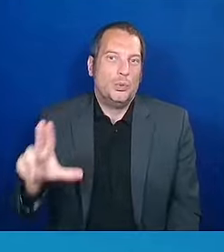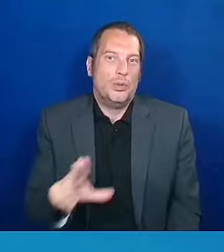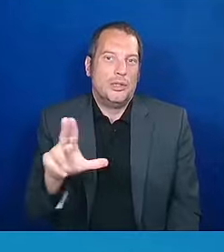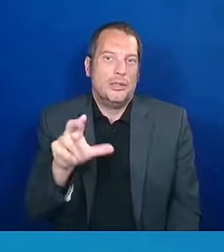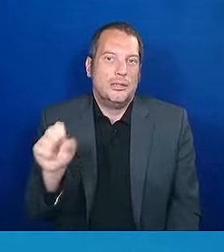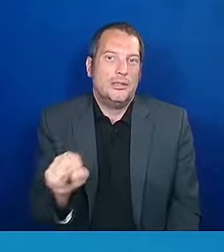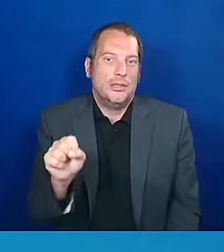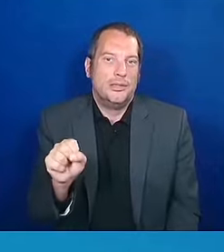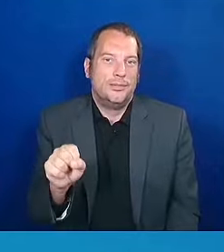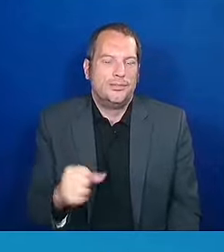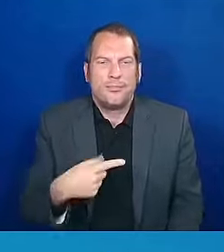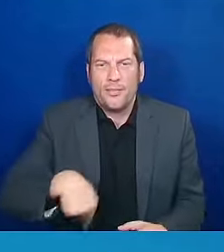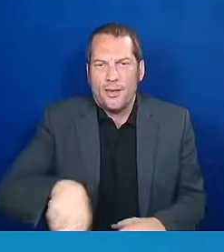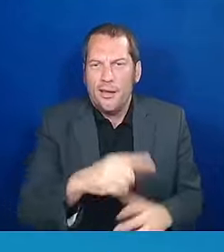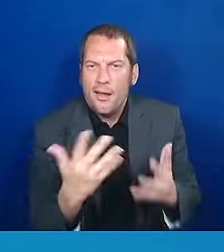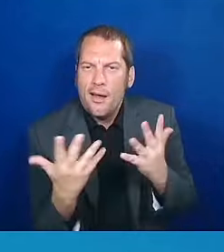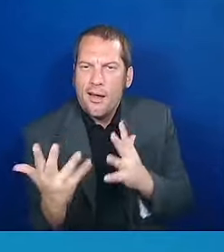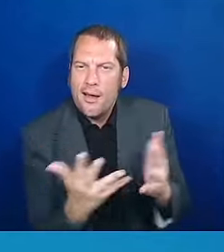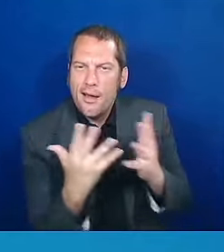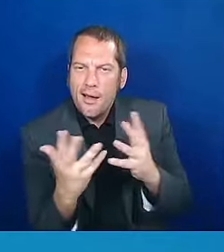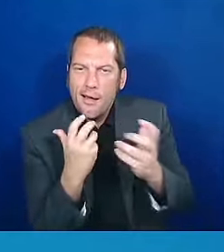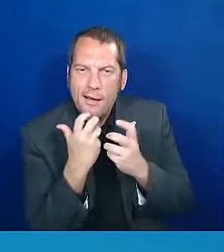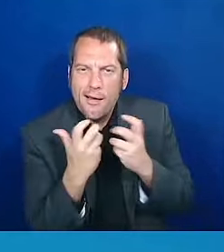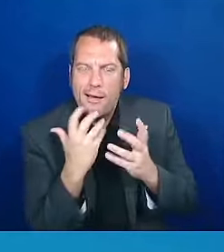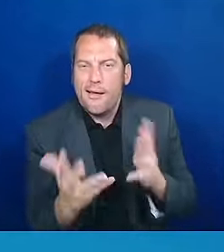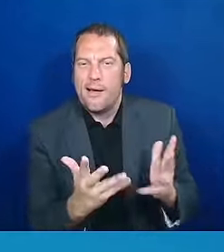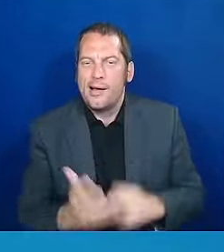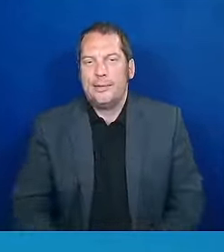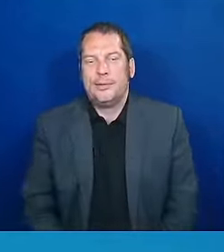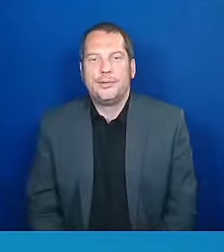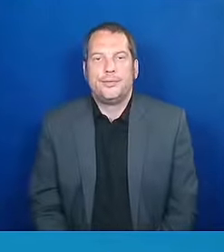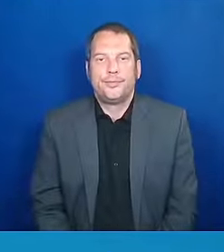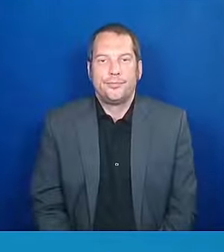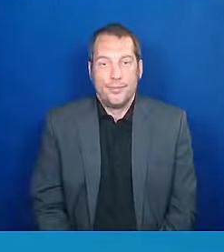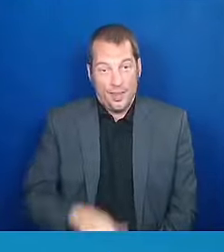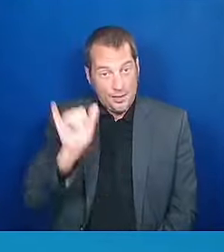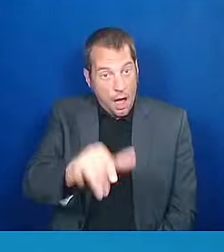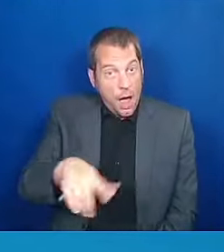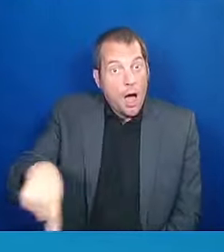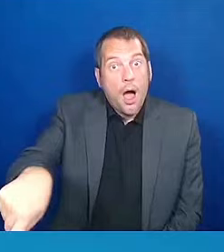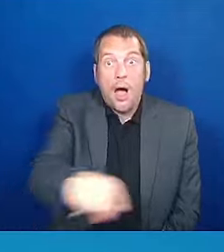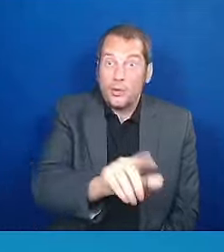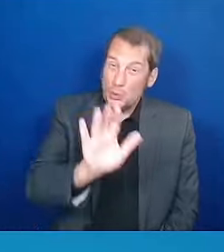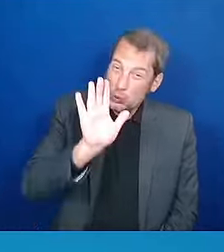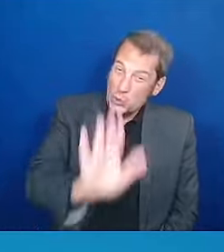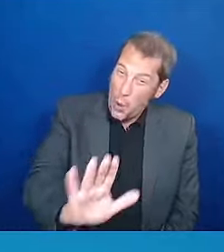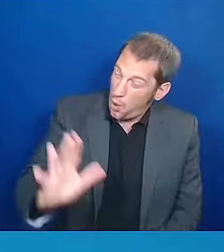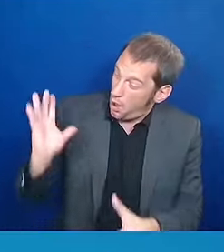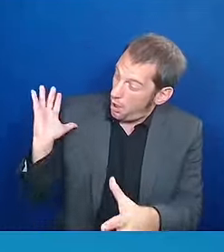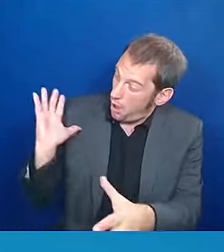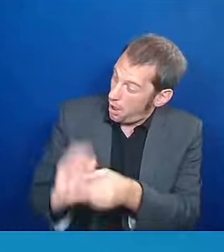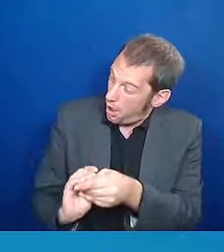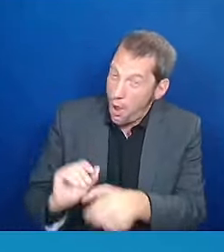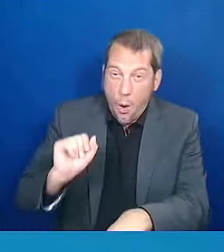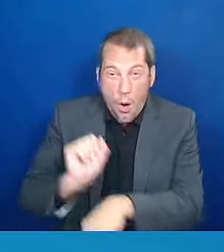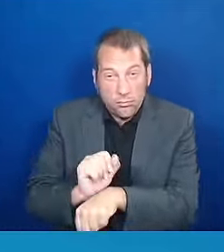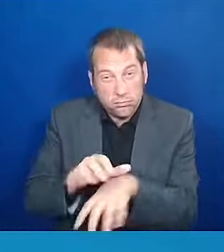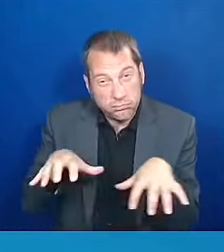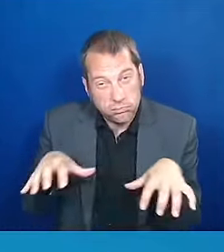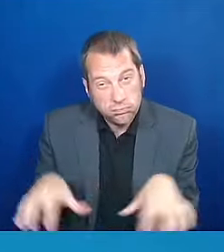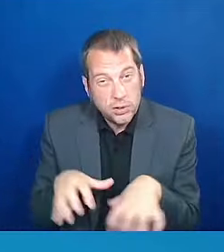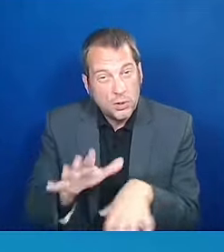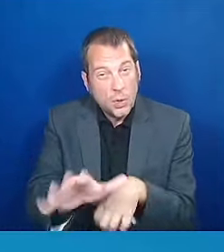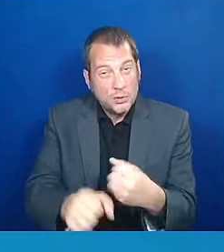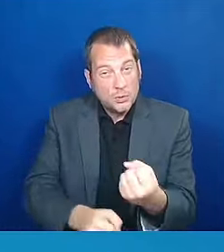And it is because of your work and your support that we have been able to then fill our administration